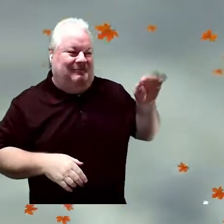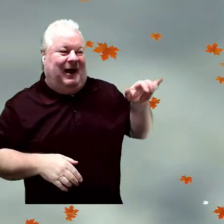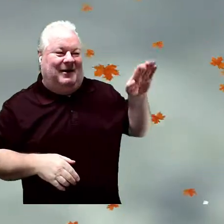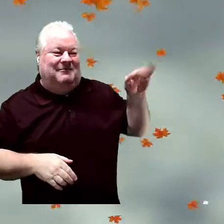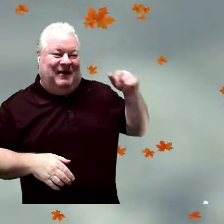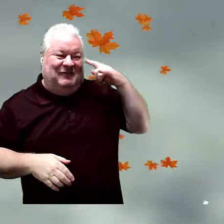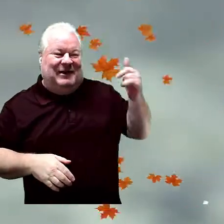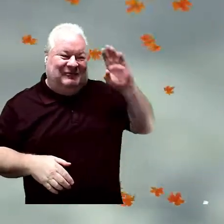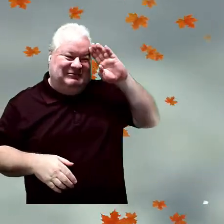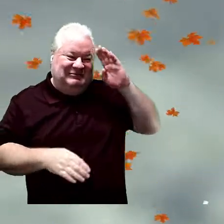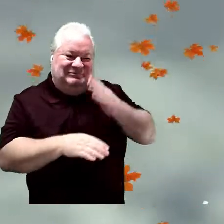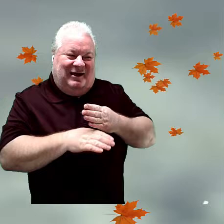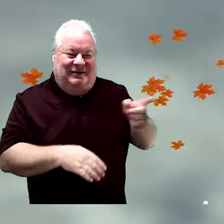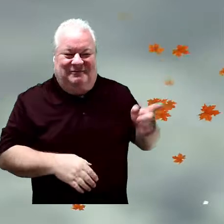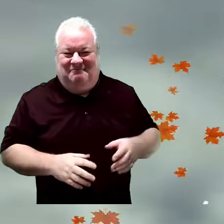Bye-bye for now, son.